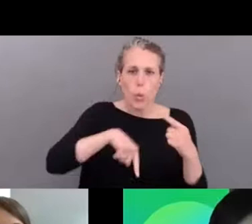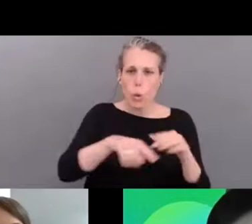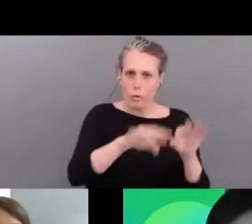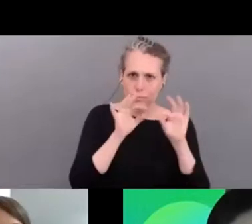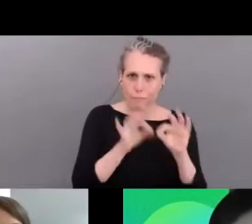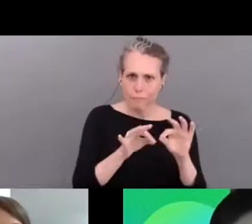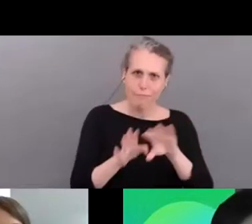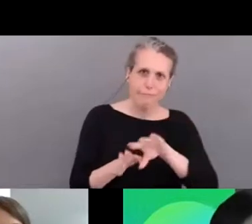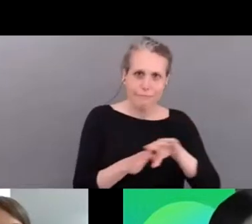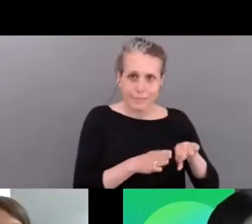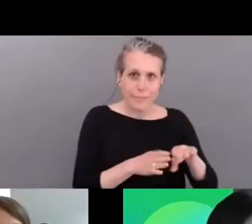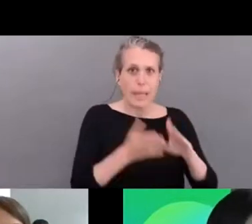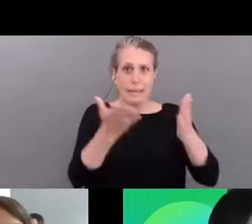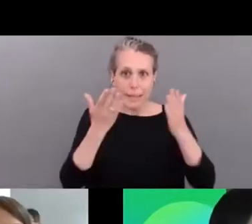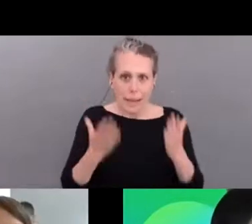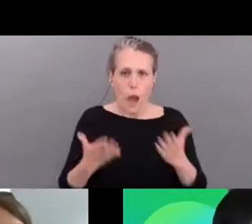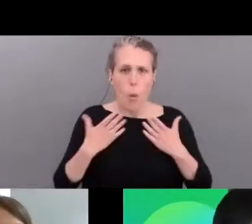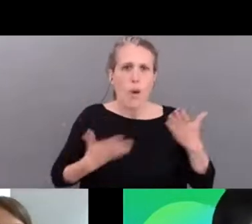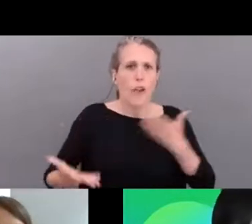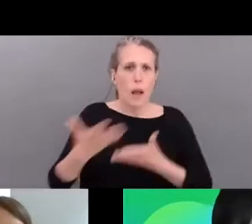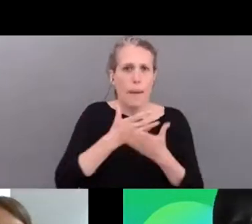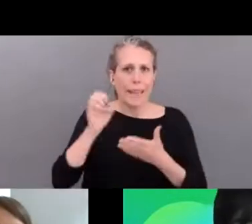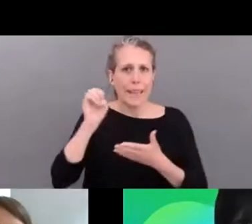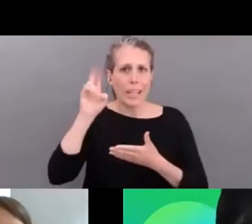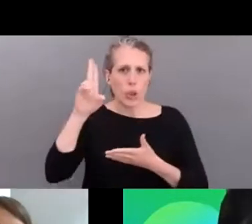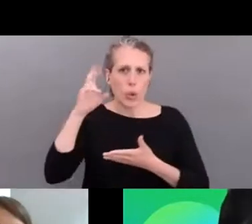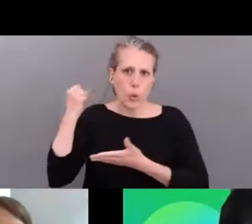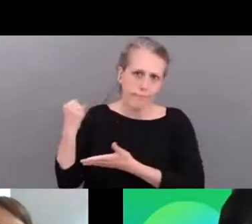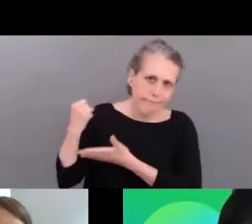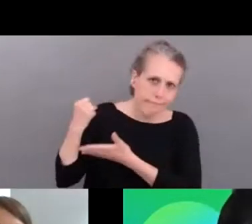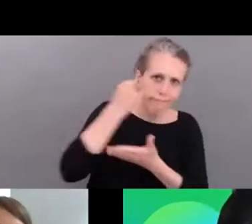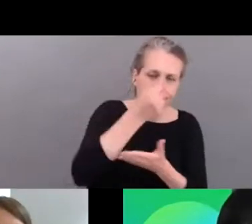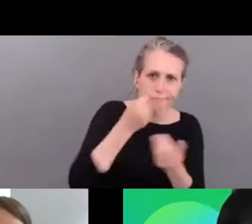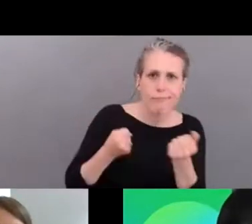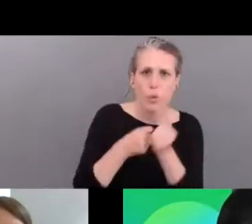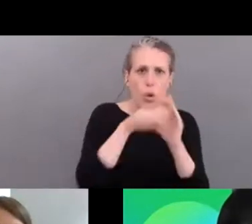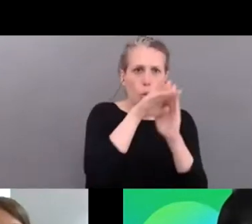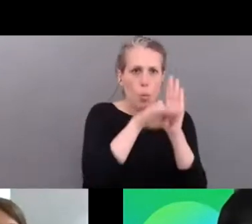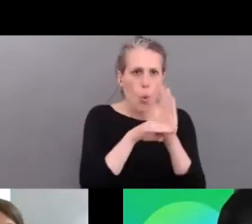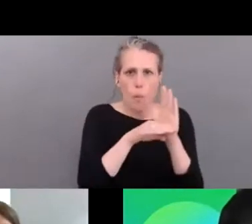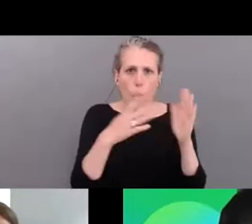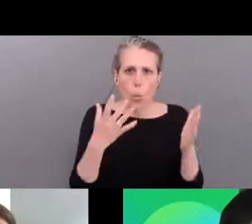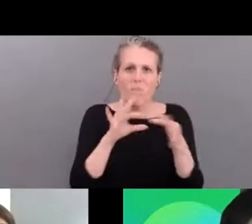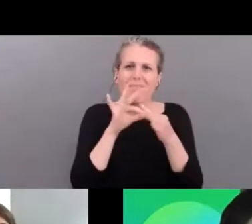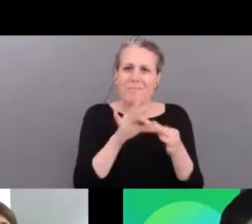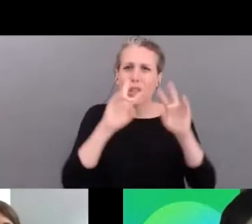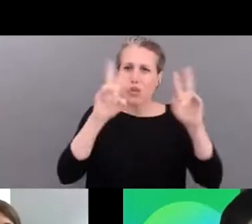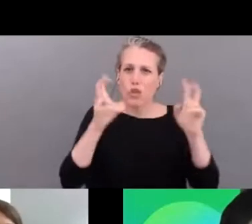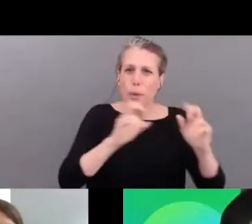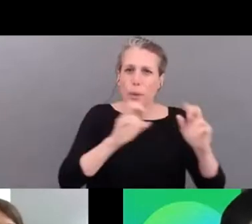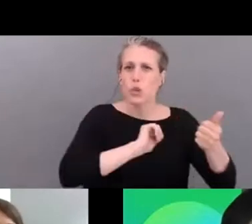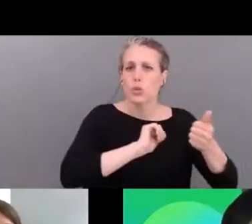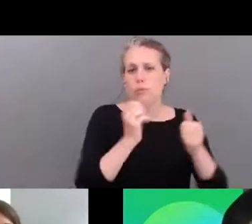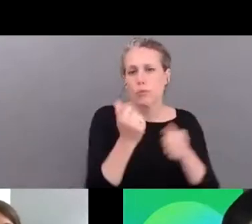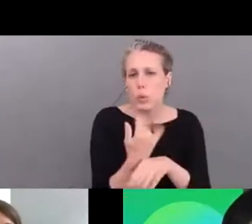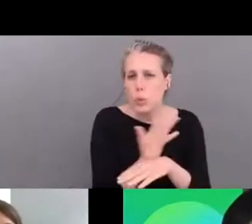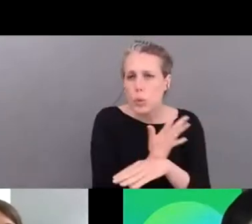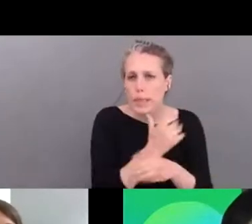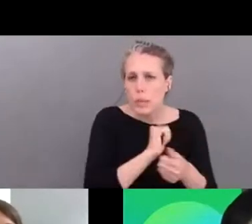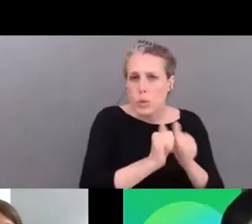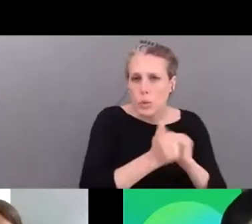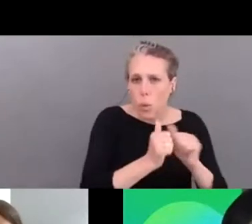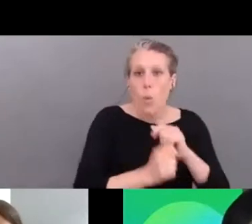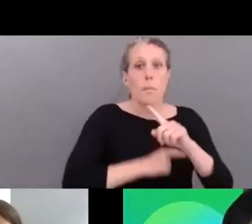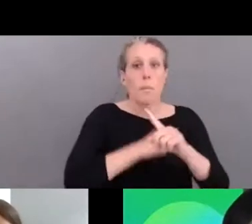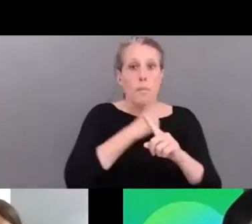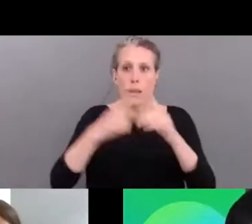existing eu funded initiatives addressing the questions of green sports and climate change issue uh laurie if